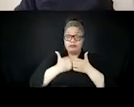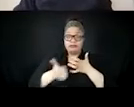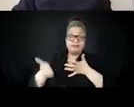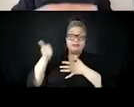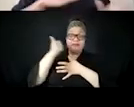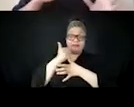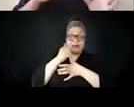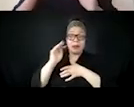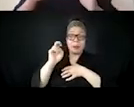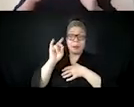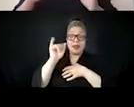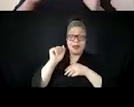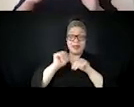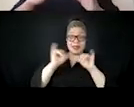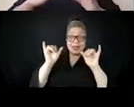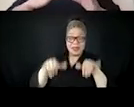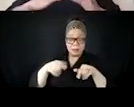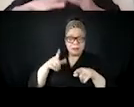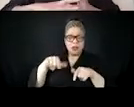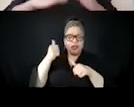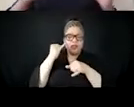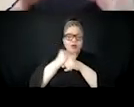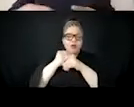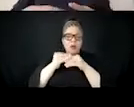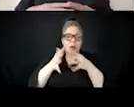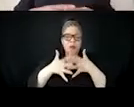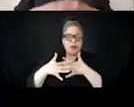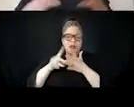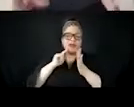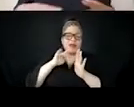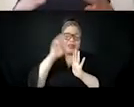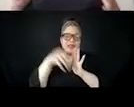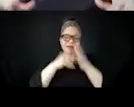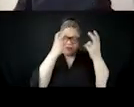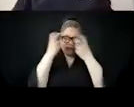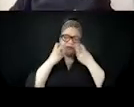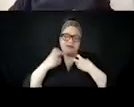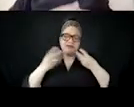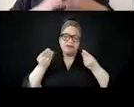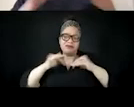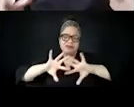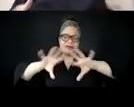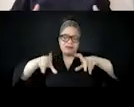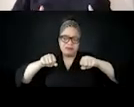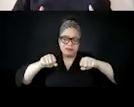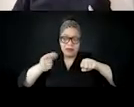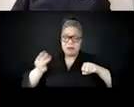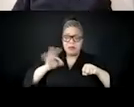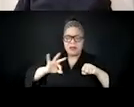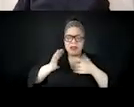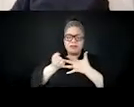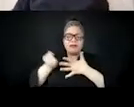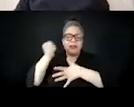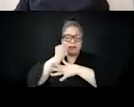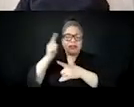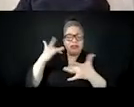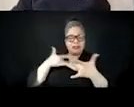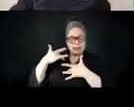and the concern, like, you know, there's this need for more and more consumption, always more, right.